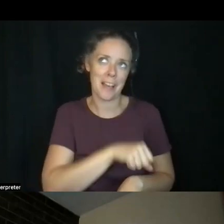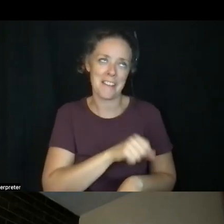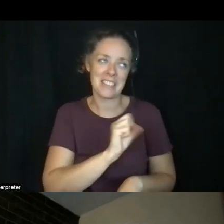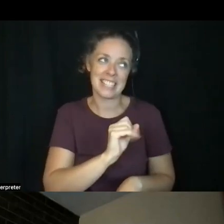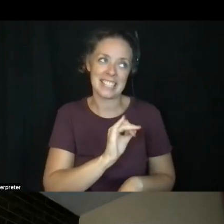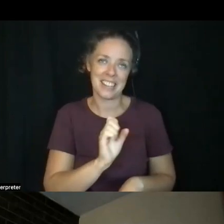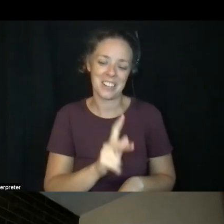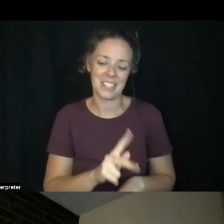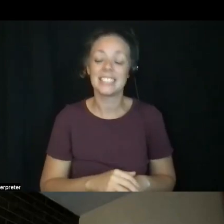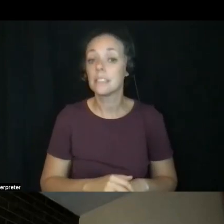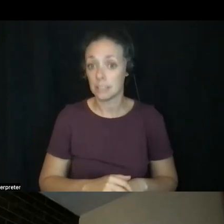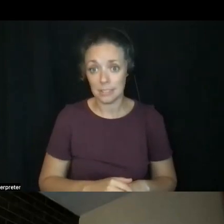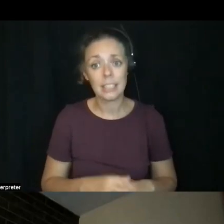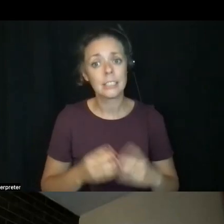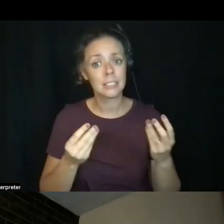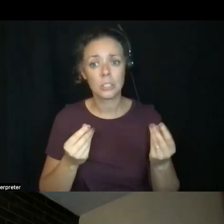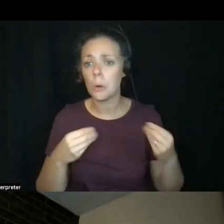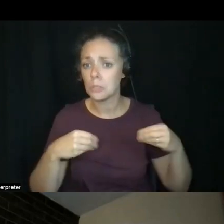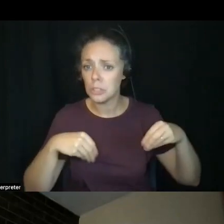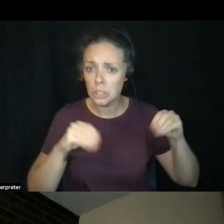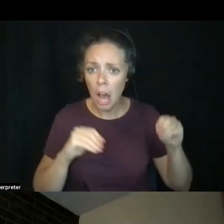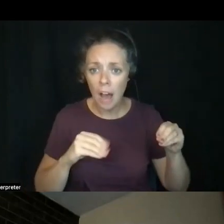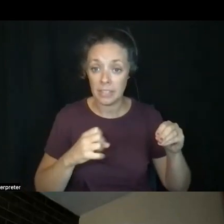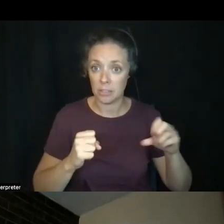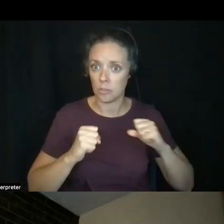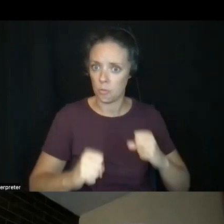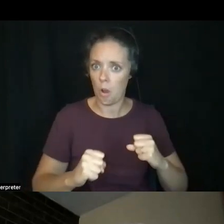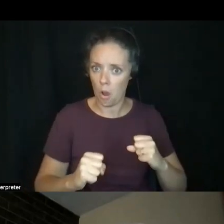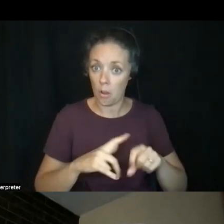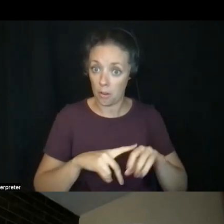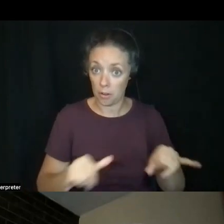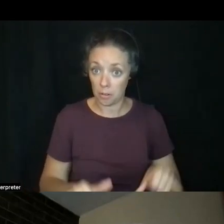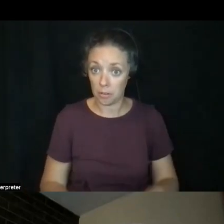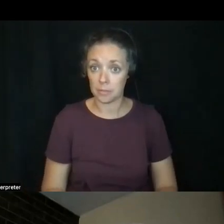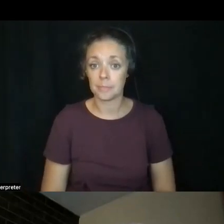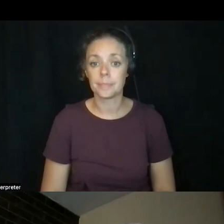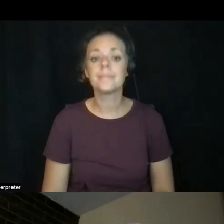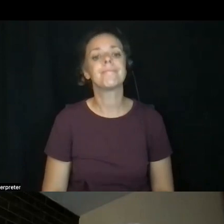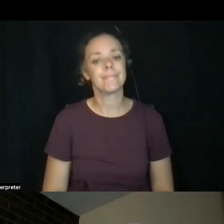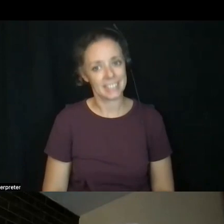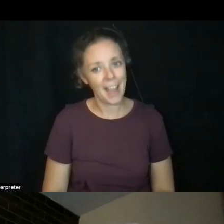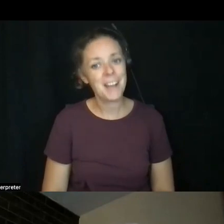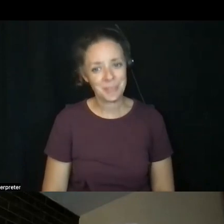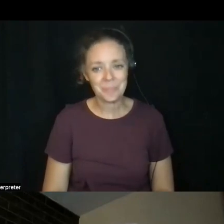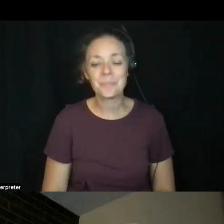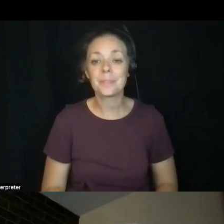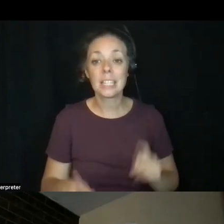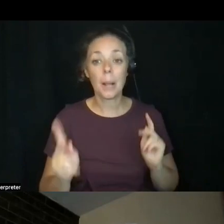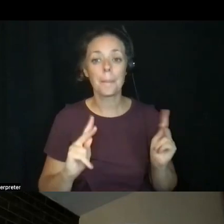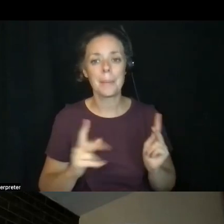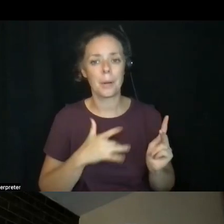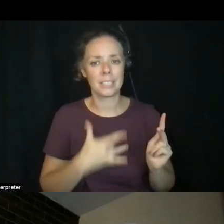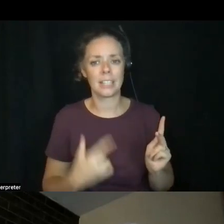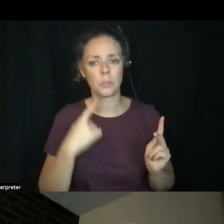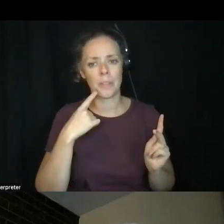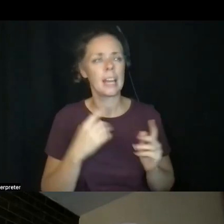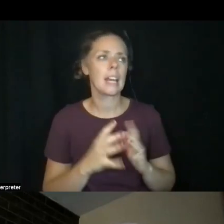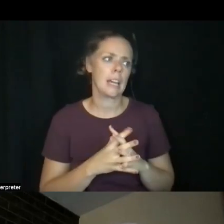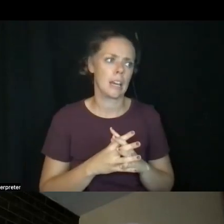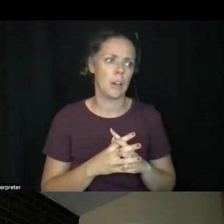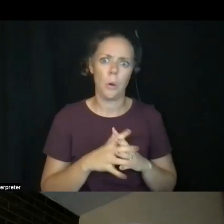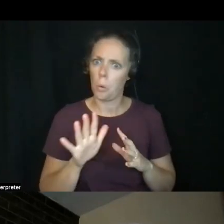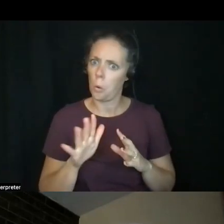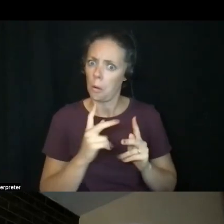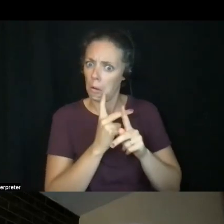It's such a soft, strong material. It is. And people think of it as really fragile.